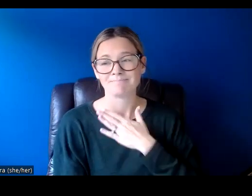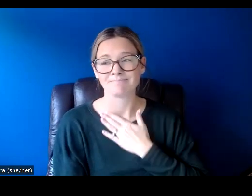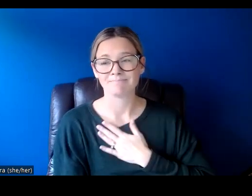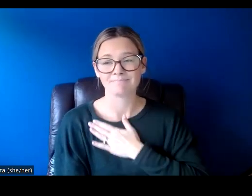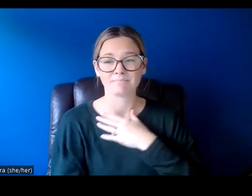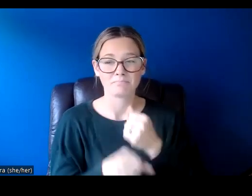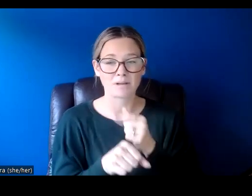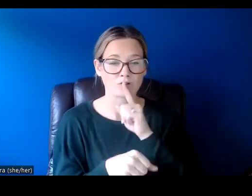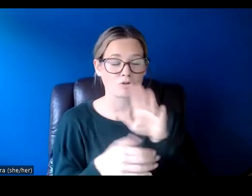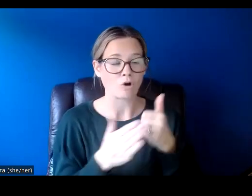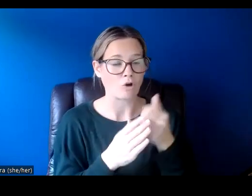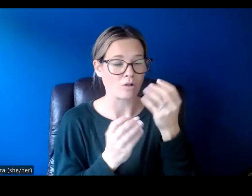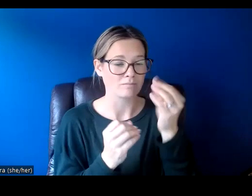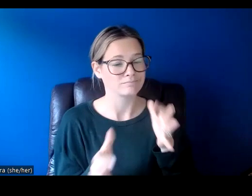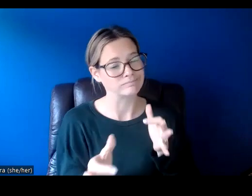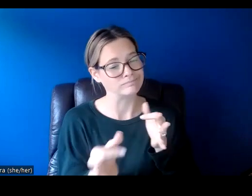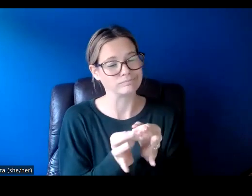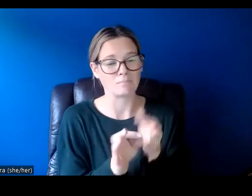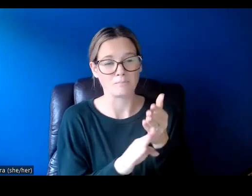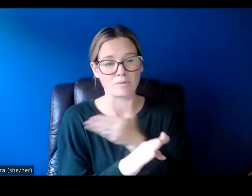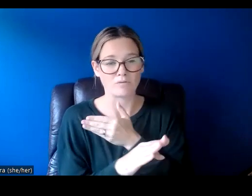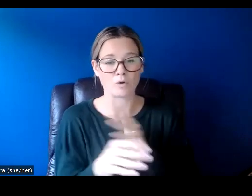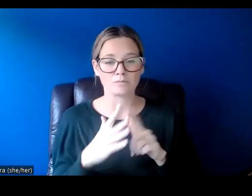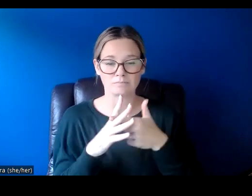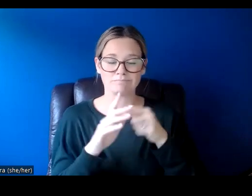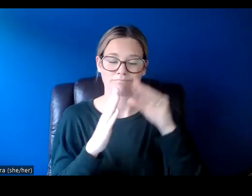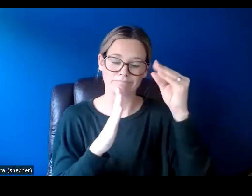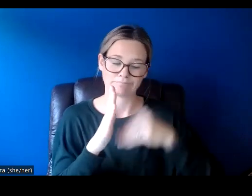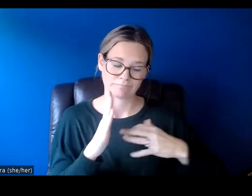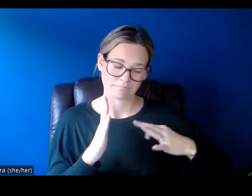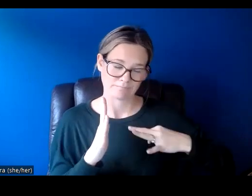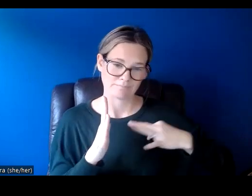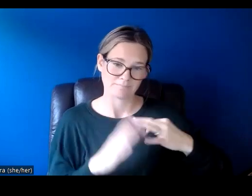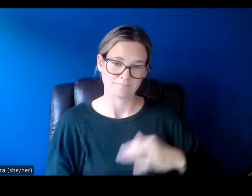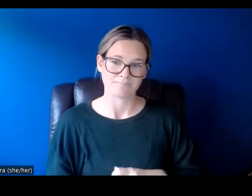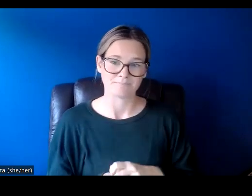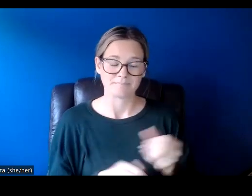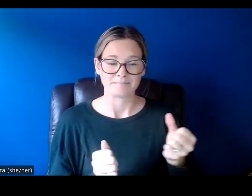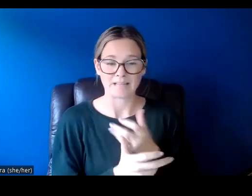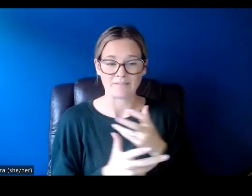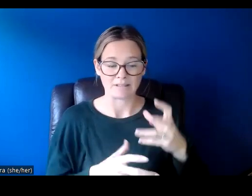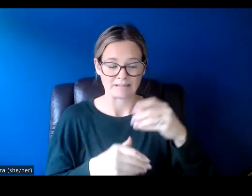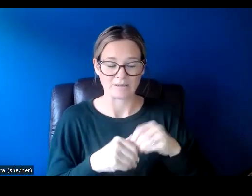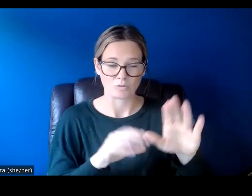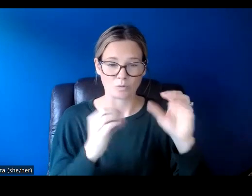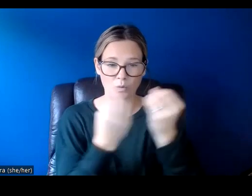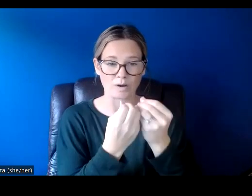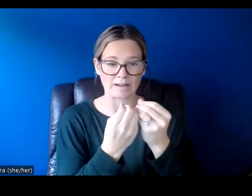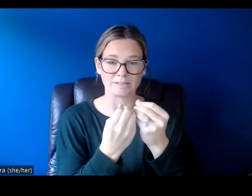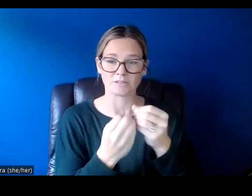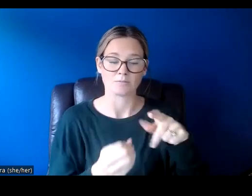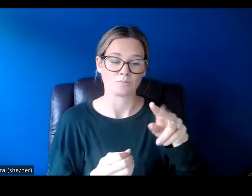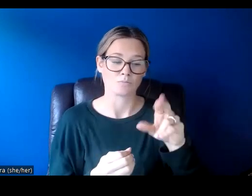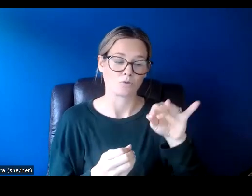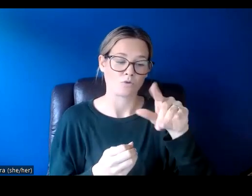all of this information is up to date before you start an application. Everything that's in your organization or your